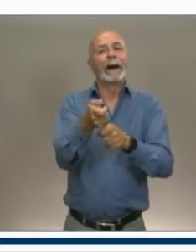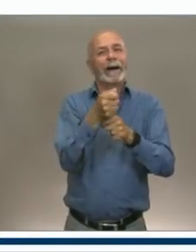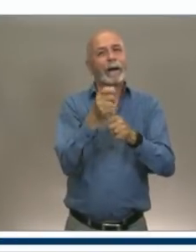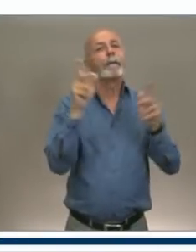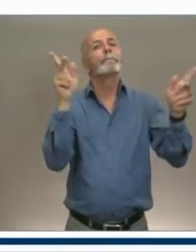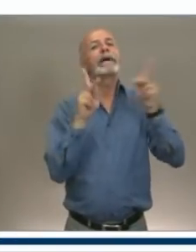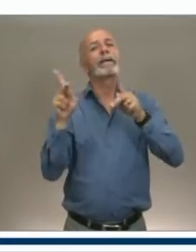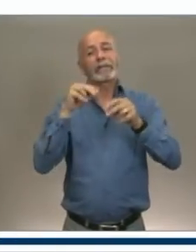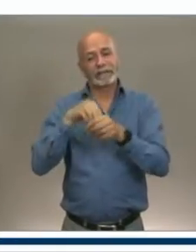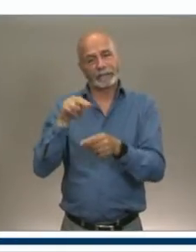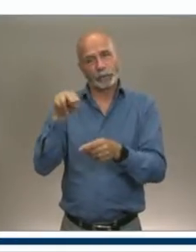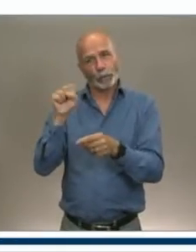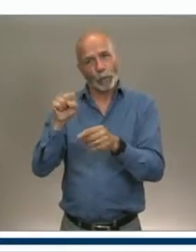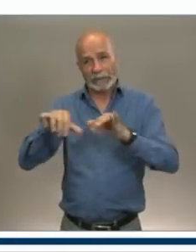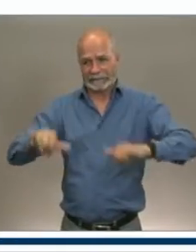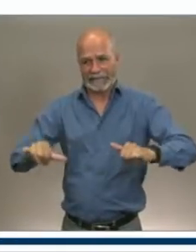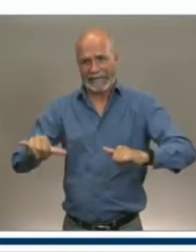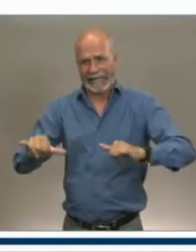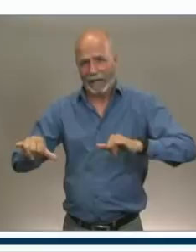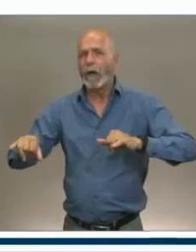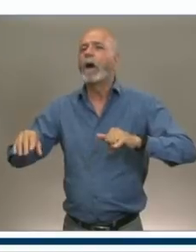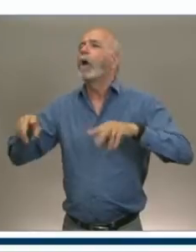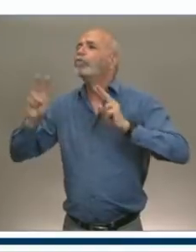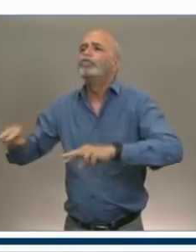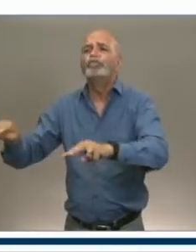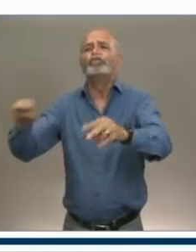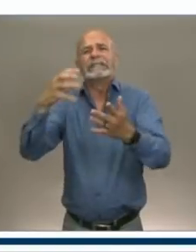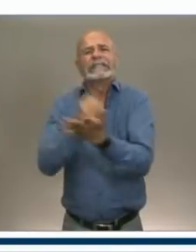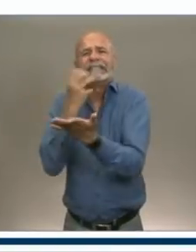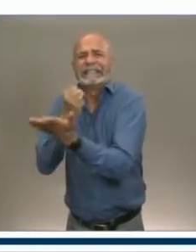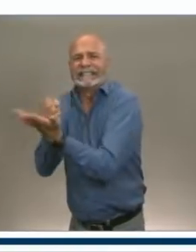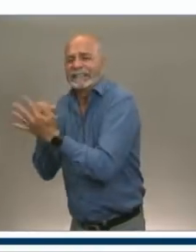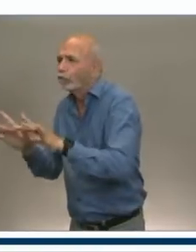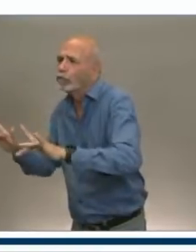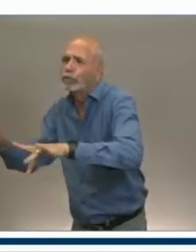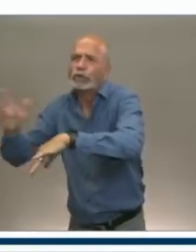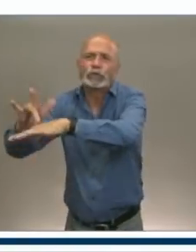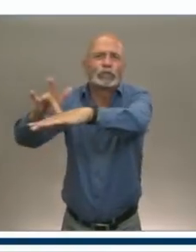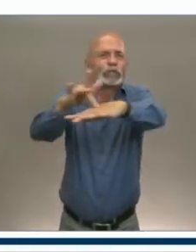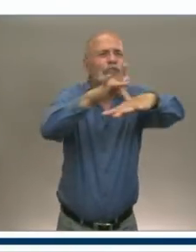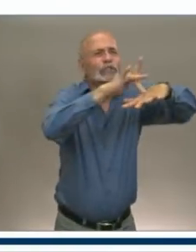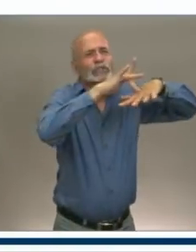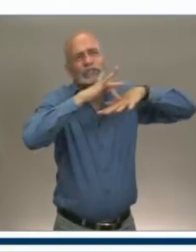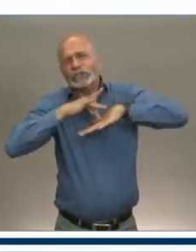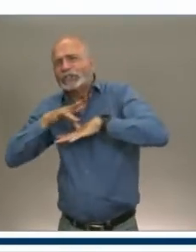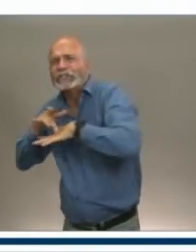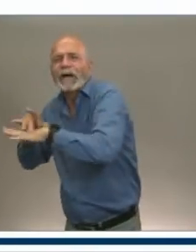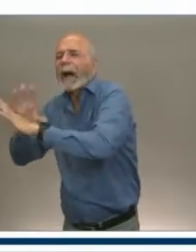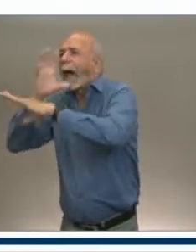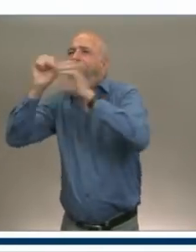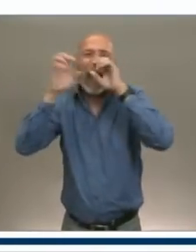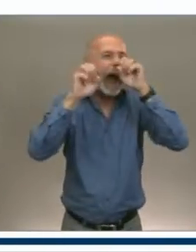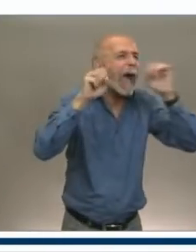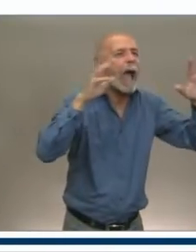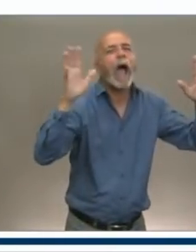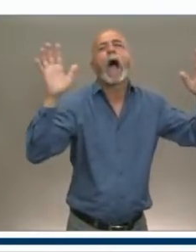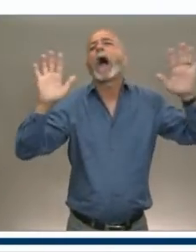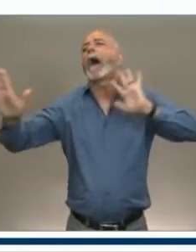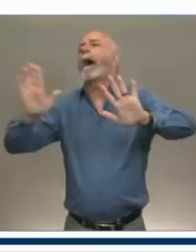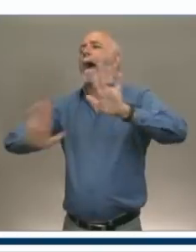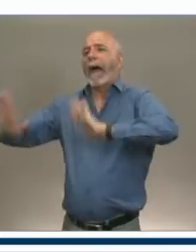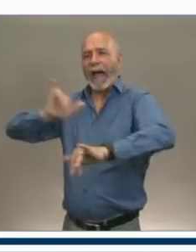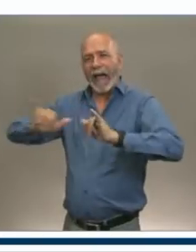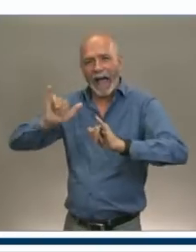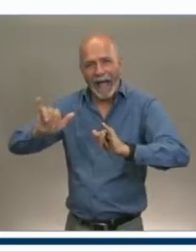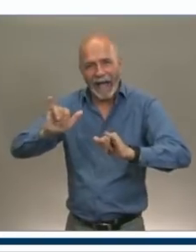other parts of the province and discover, you know, great attractions that we have here. And we're also, at the same time,